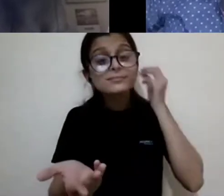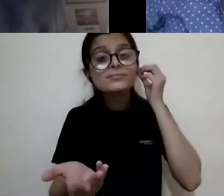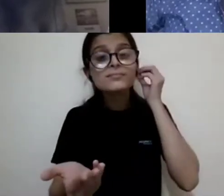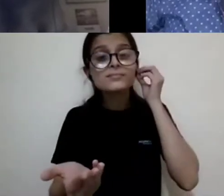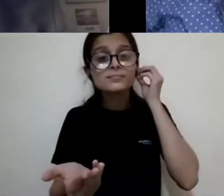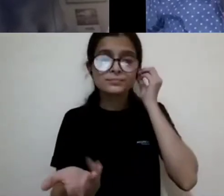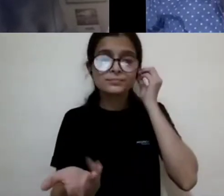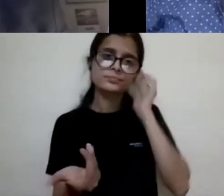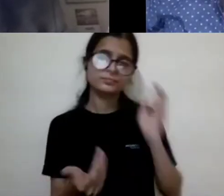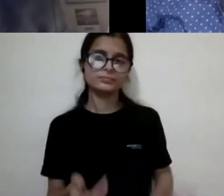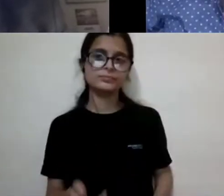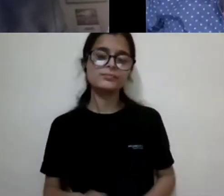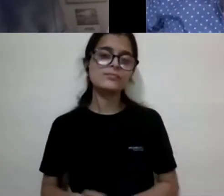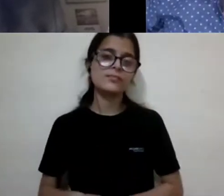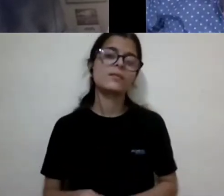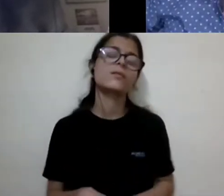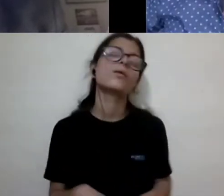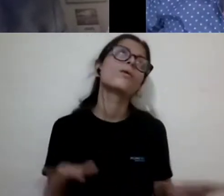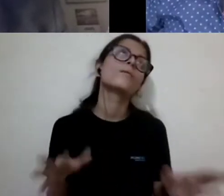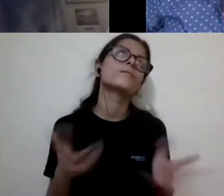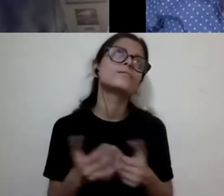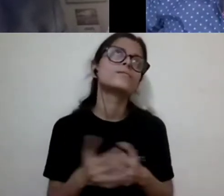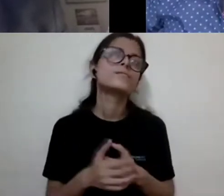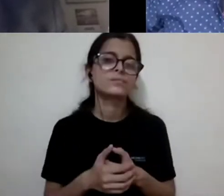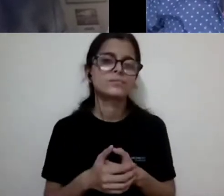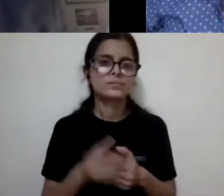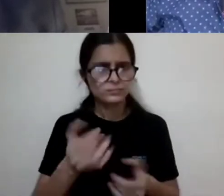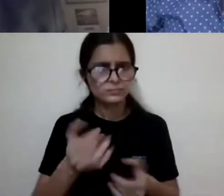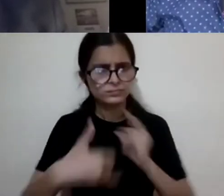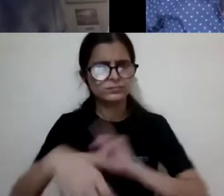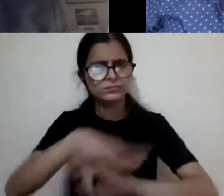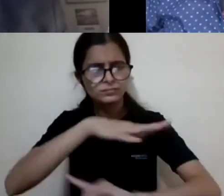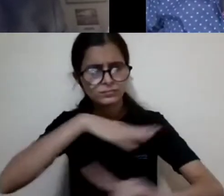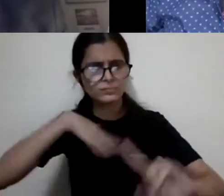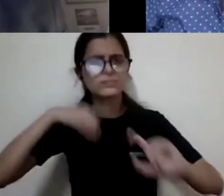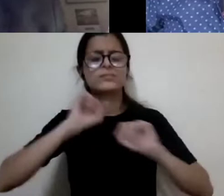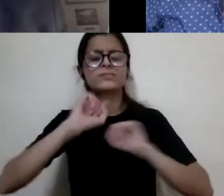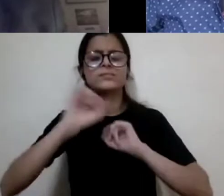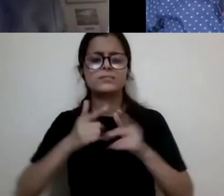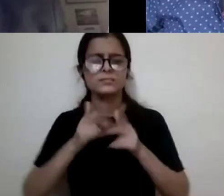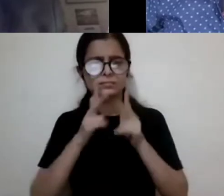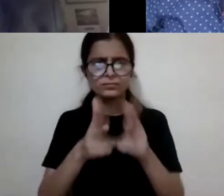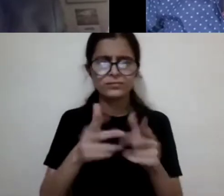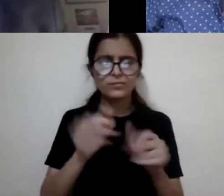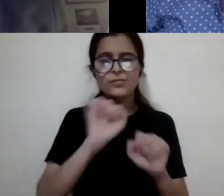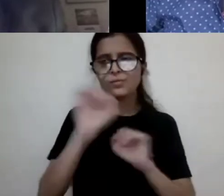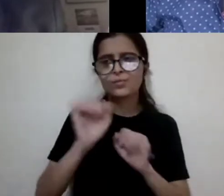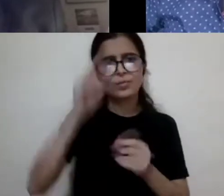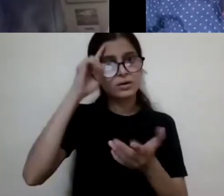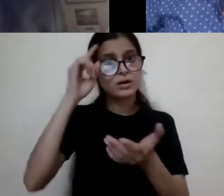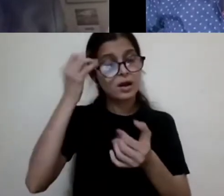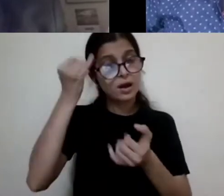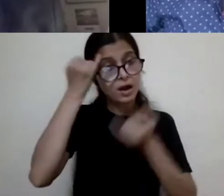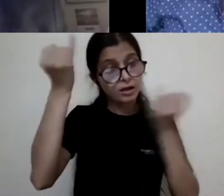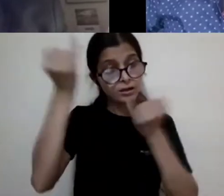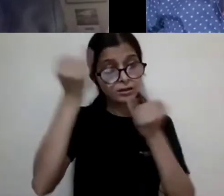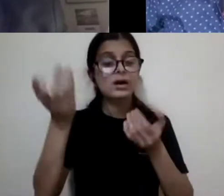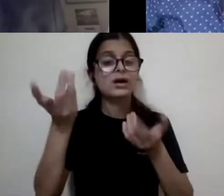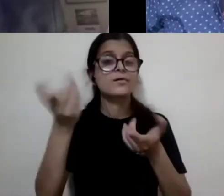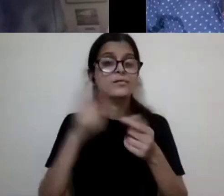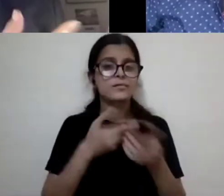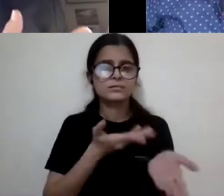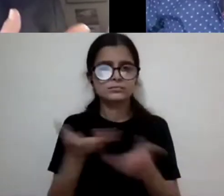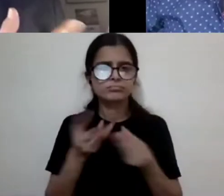or, um, you know, is it society at large that tells you that it's a bad idea to be cleaning surfaces, uh, constantly?